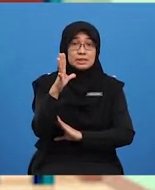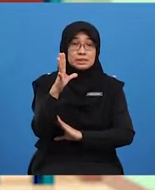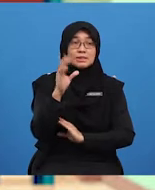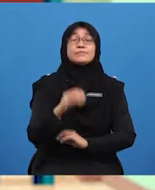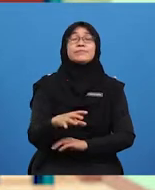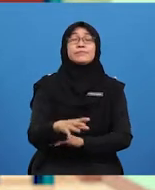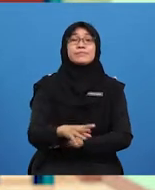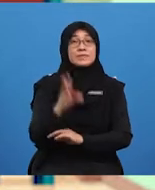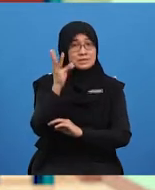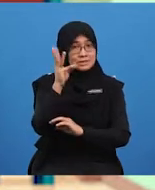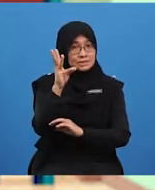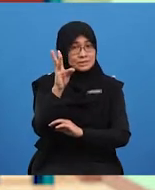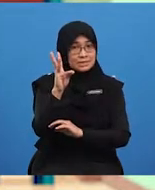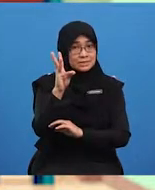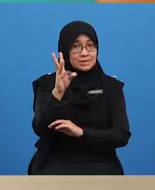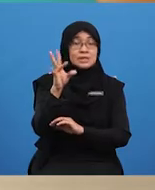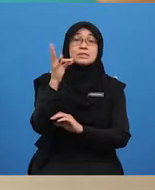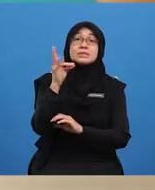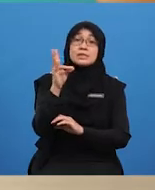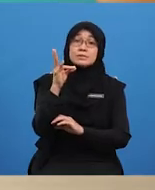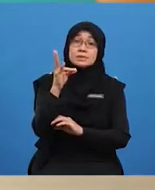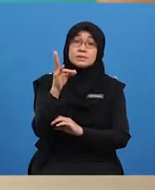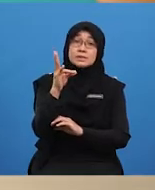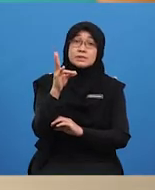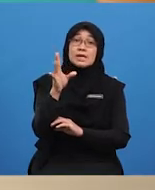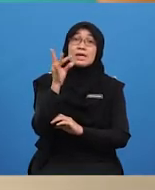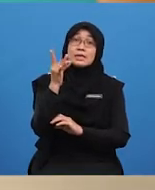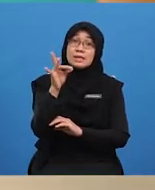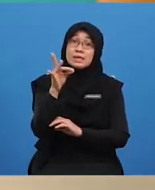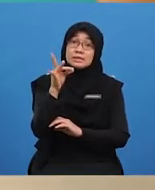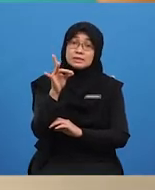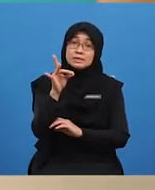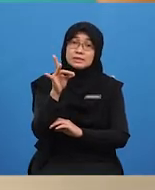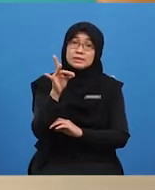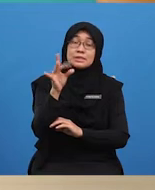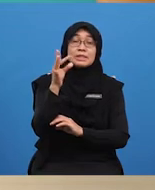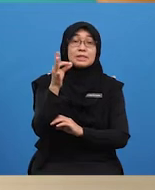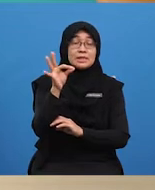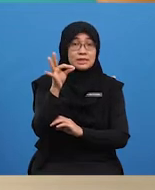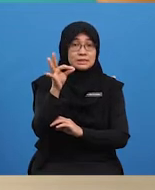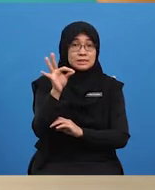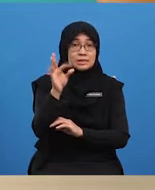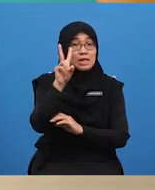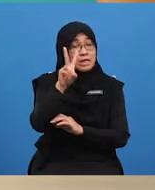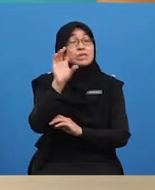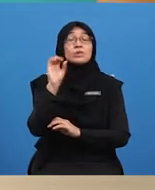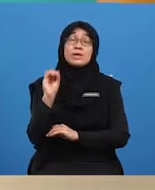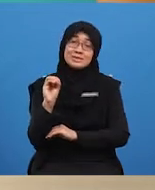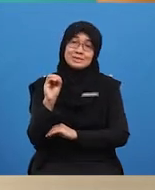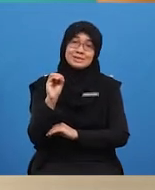15, 16, 17, 18,